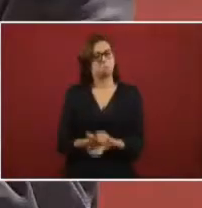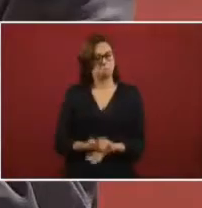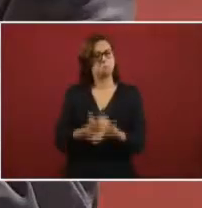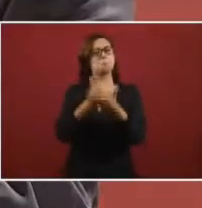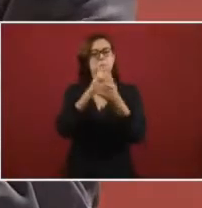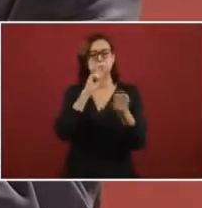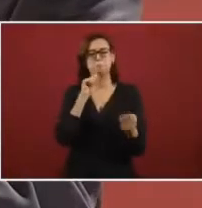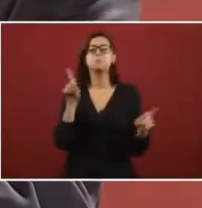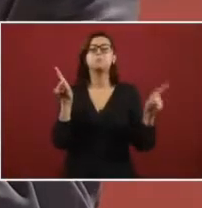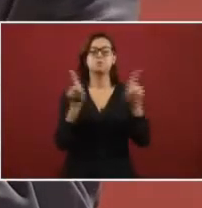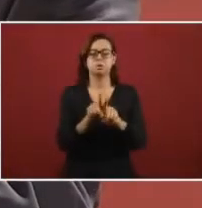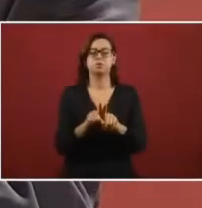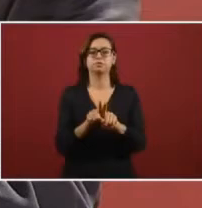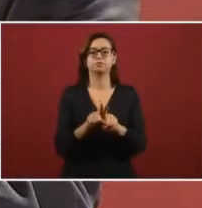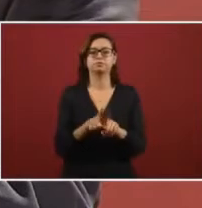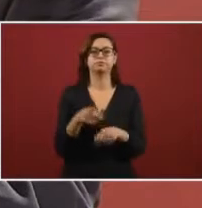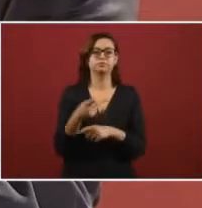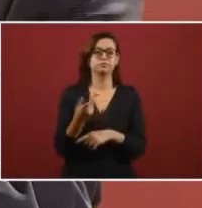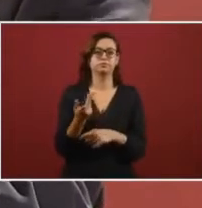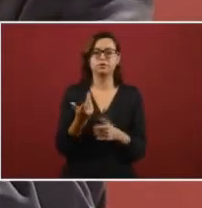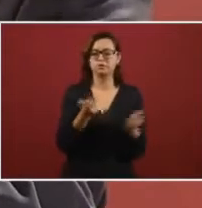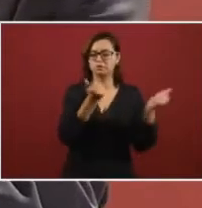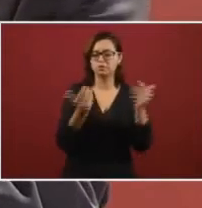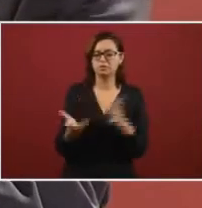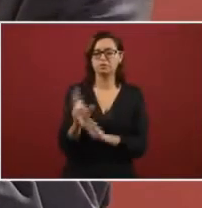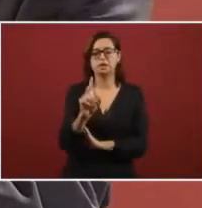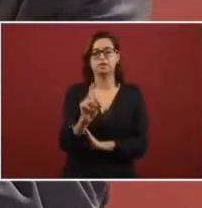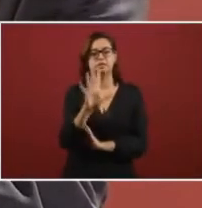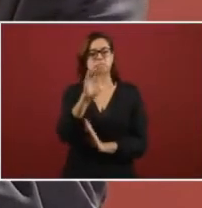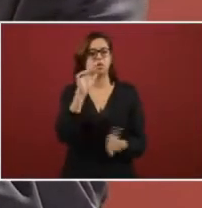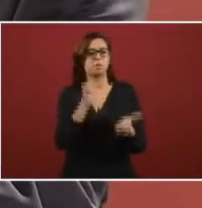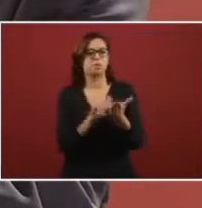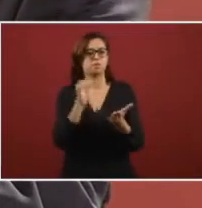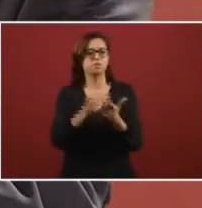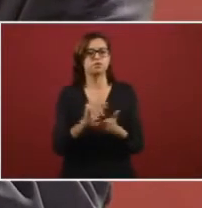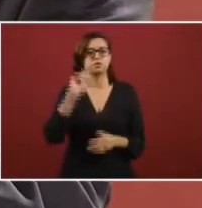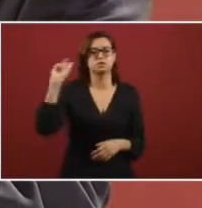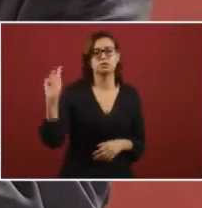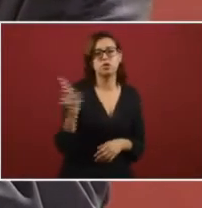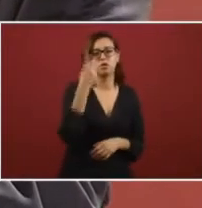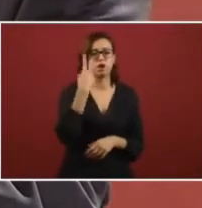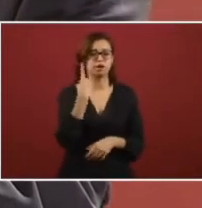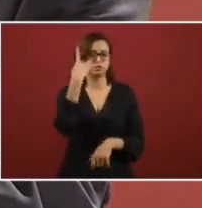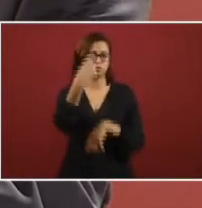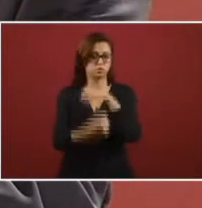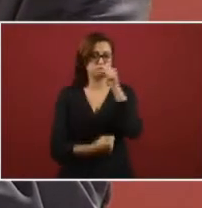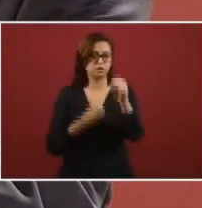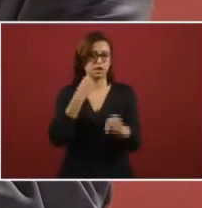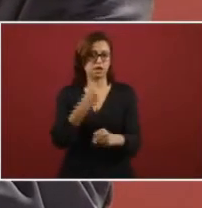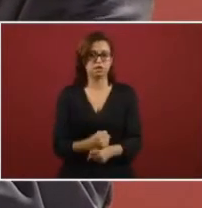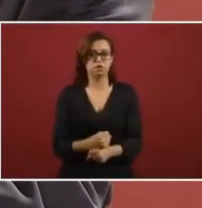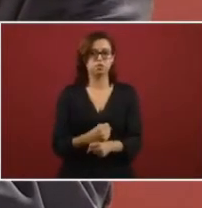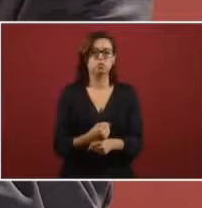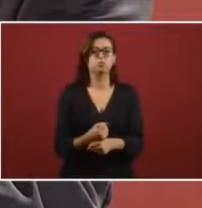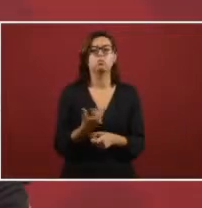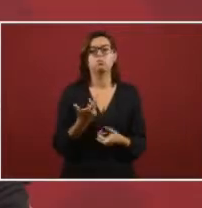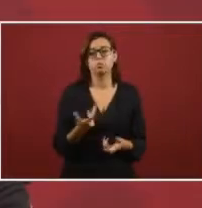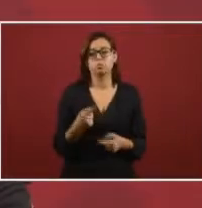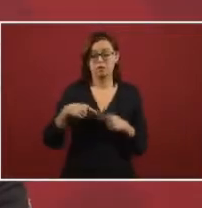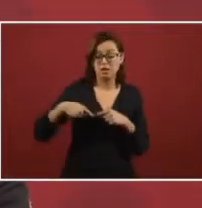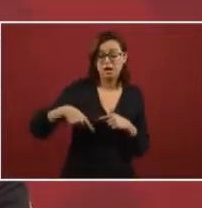growing very much what they sent to their family 35 million dollars a year approximately